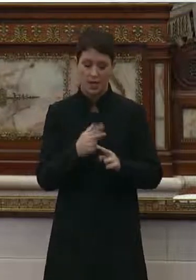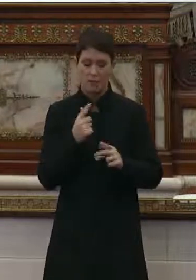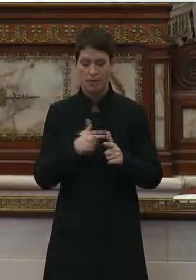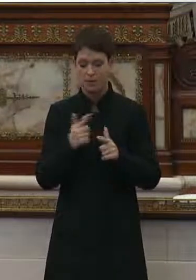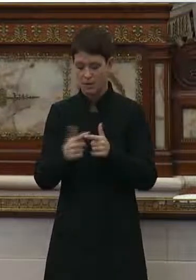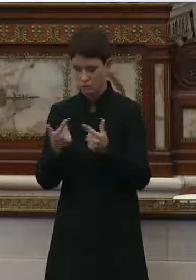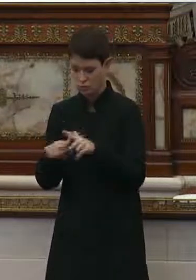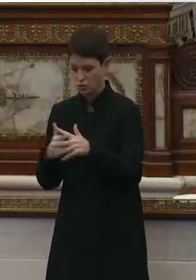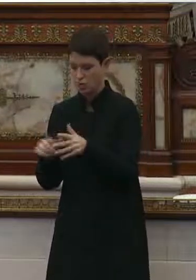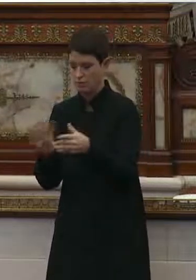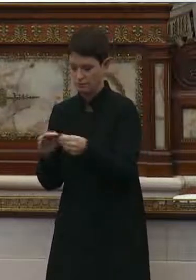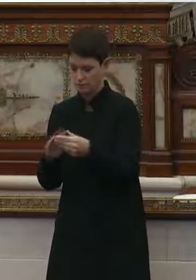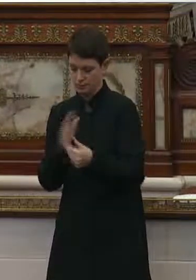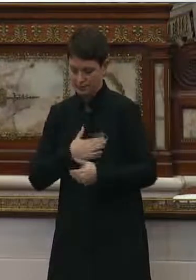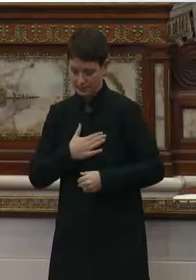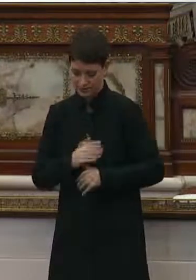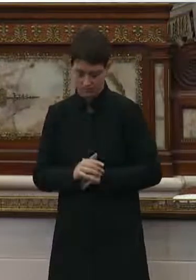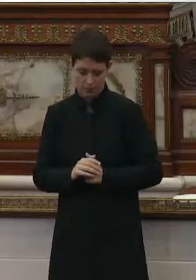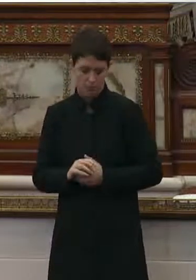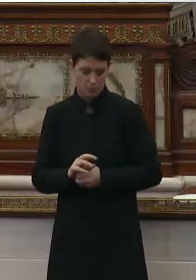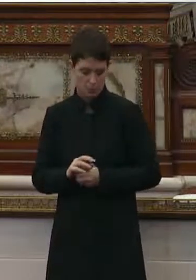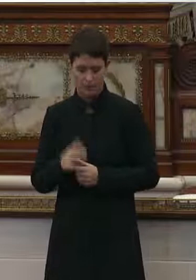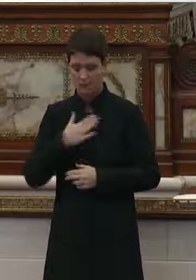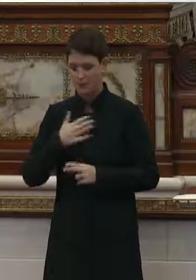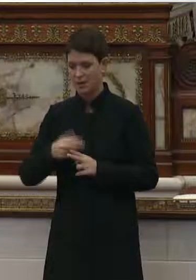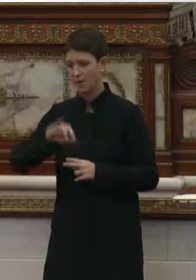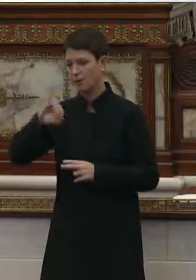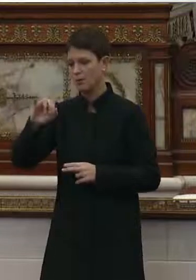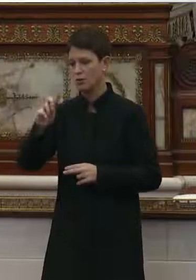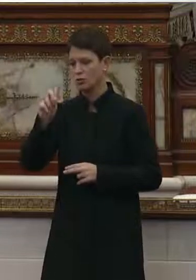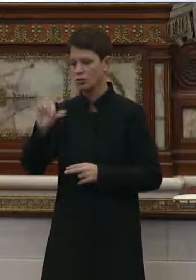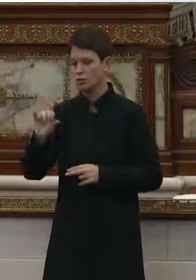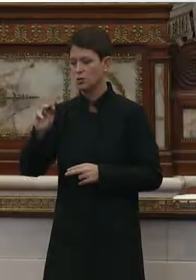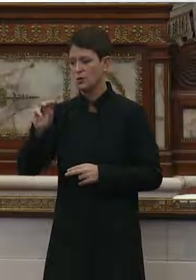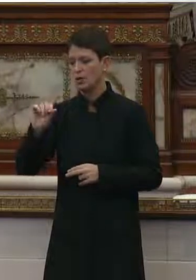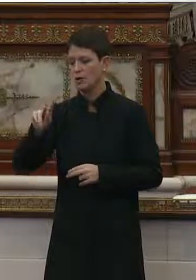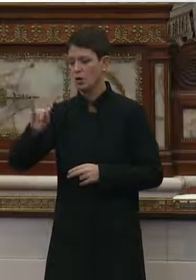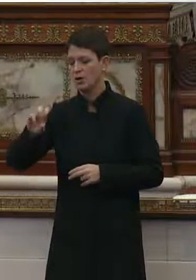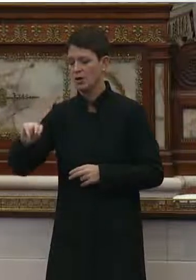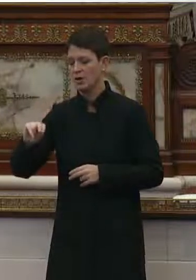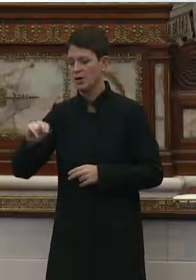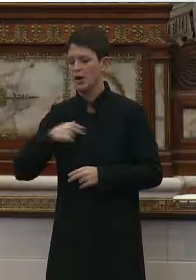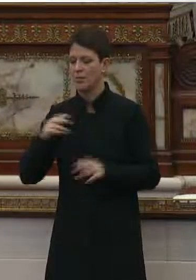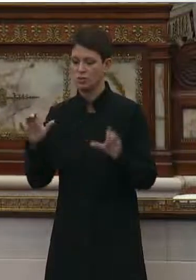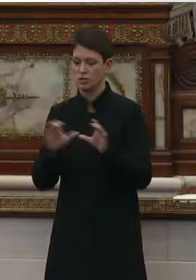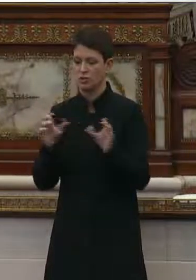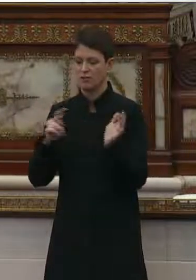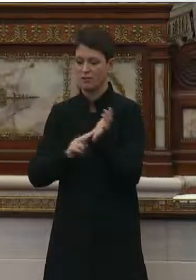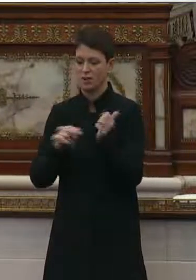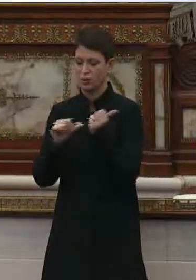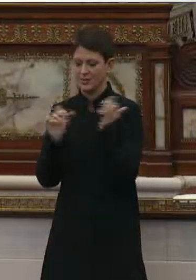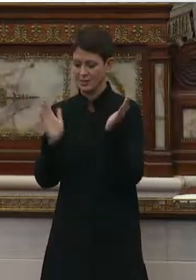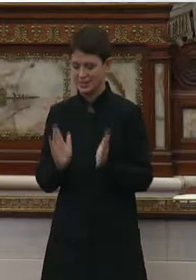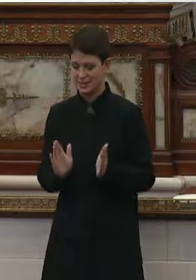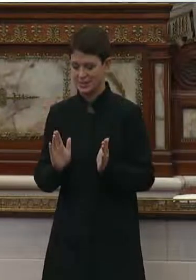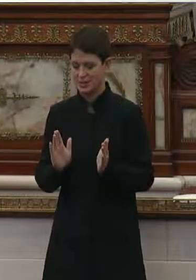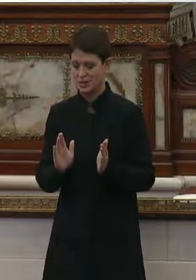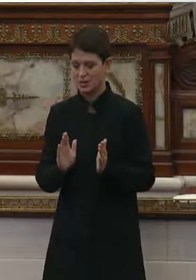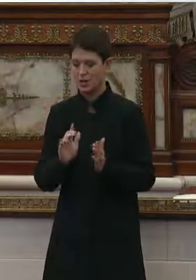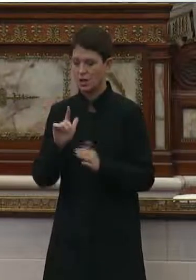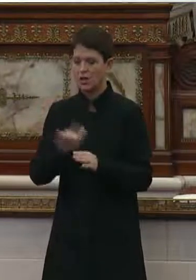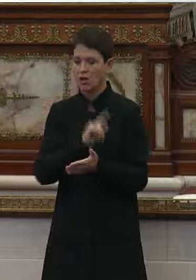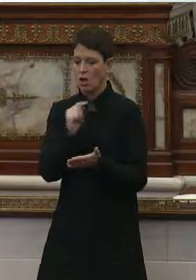record and begin with your testimony. My name is Judy Martin, and I am a certified nurse and assistant in a long